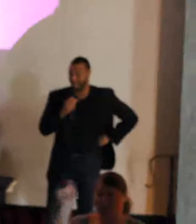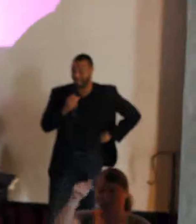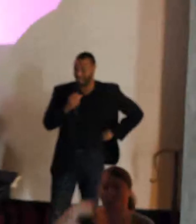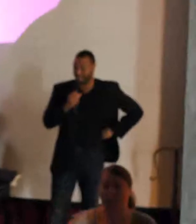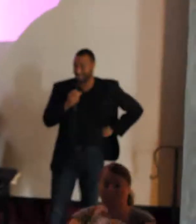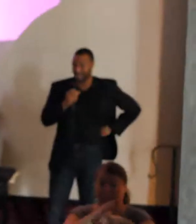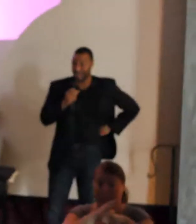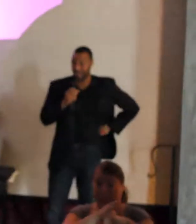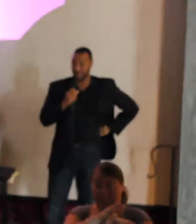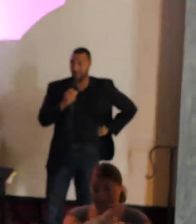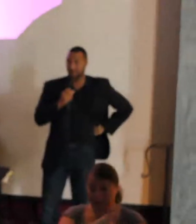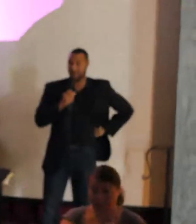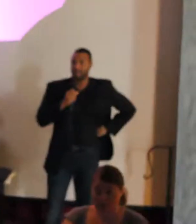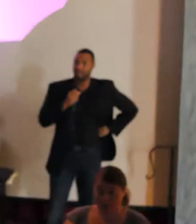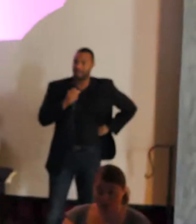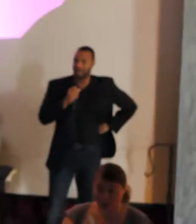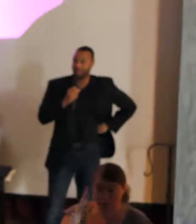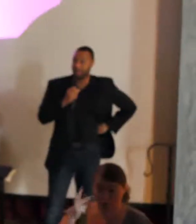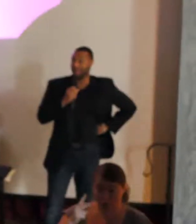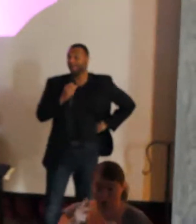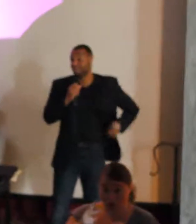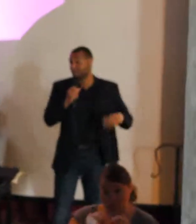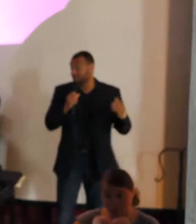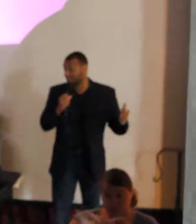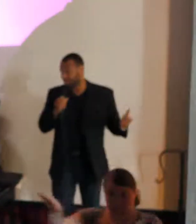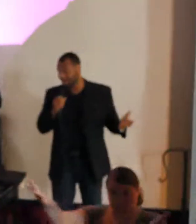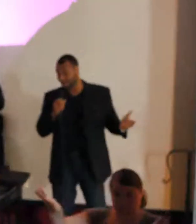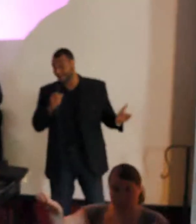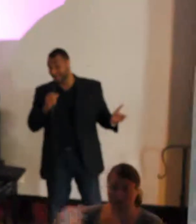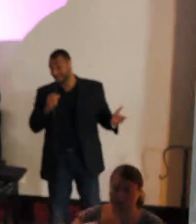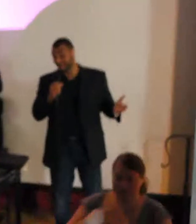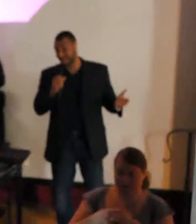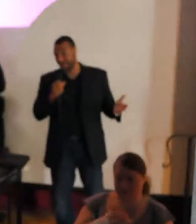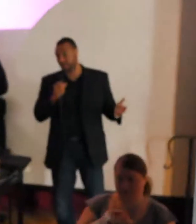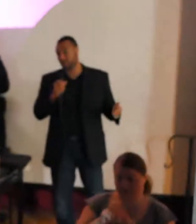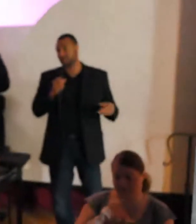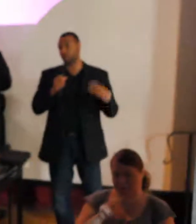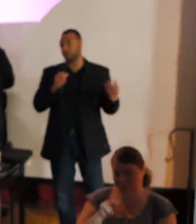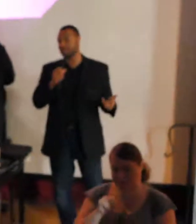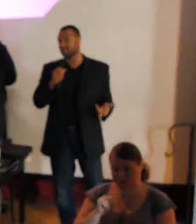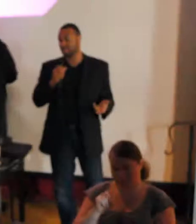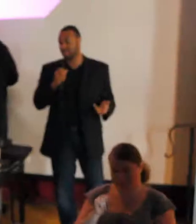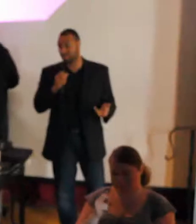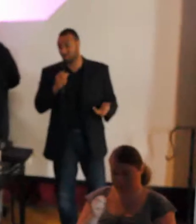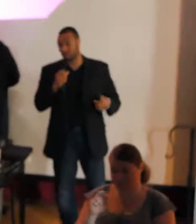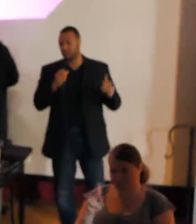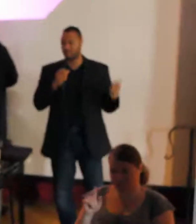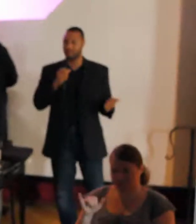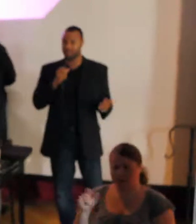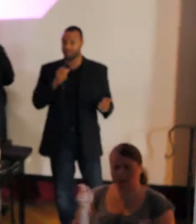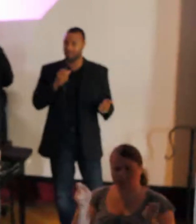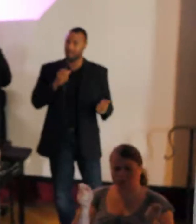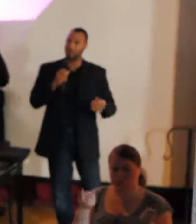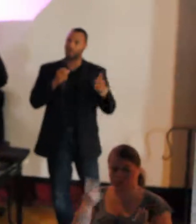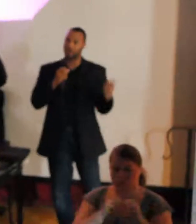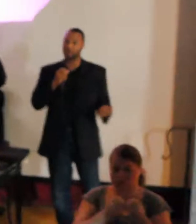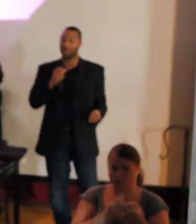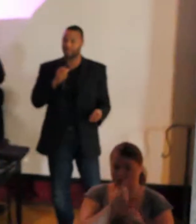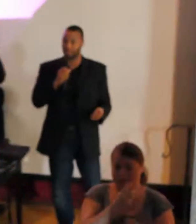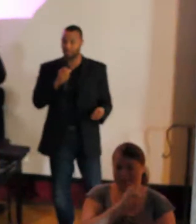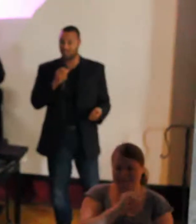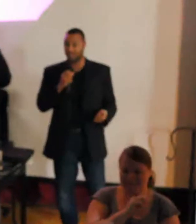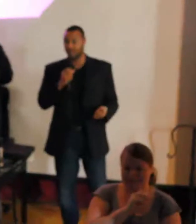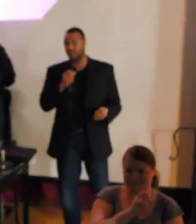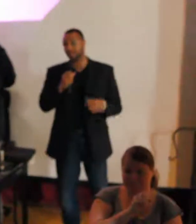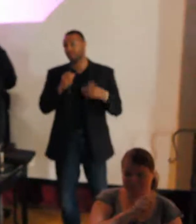if you all saw the message that went out, but my name is Kevin Sharpby, the way. I run two organizations, one called Cinevision and one called